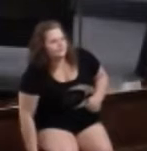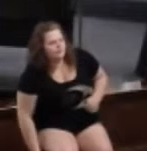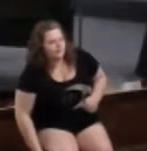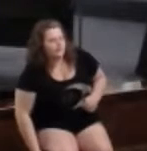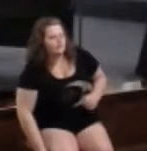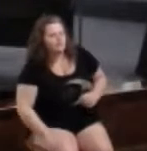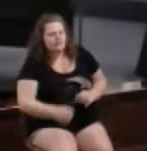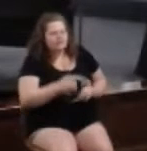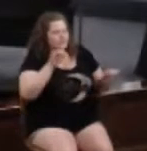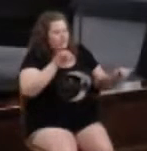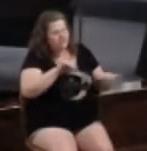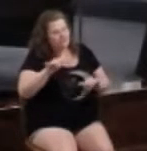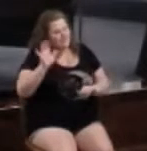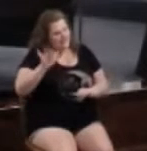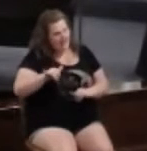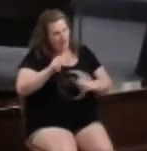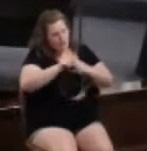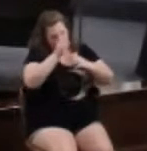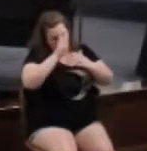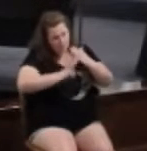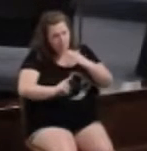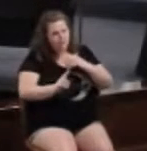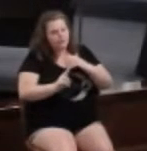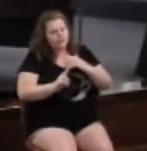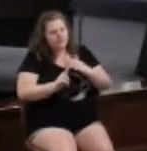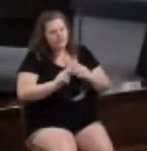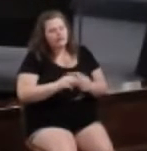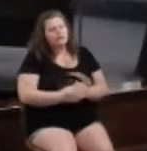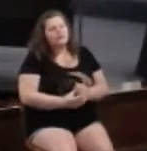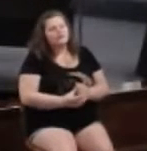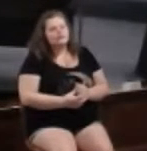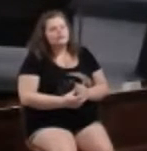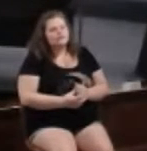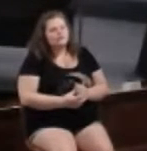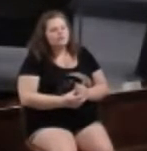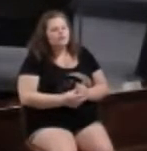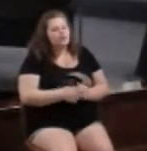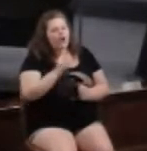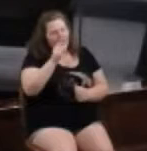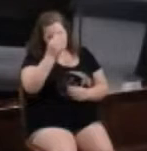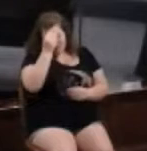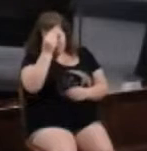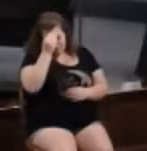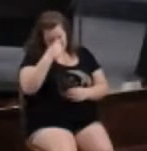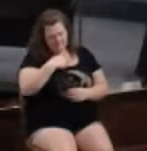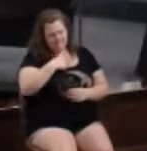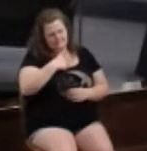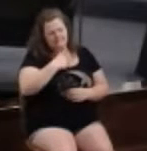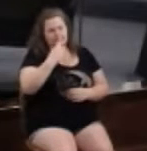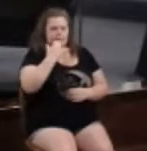it's going to be. With humility, consider where you are wrong in that conflict.